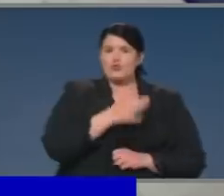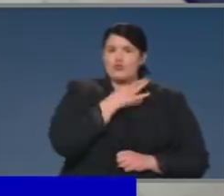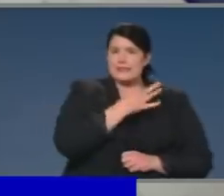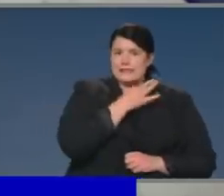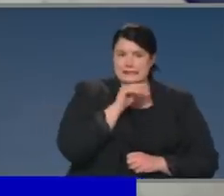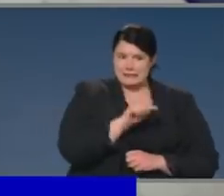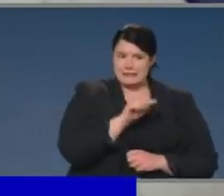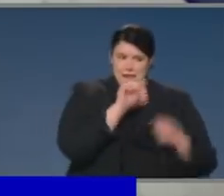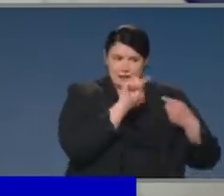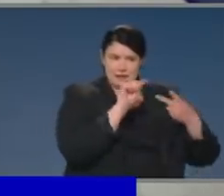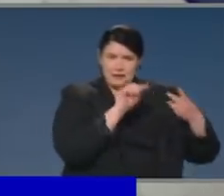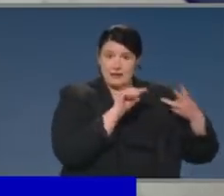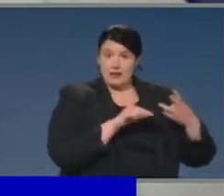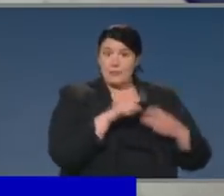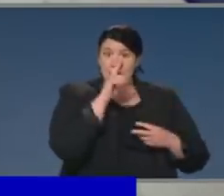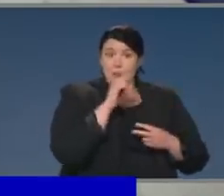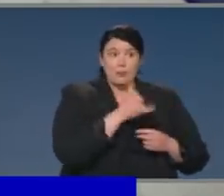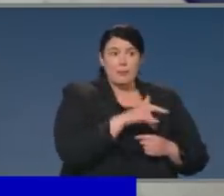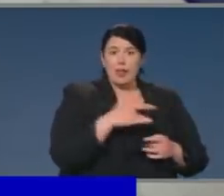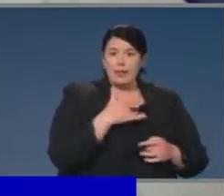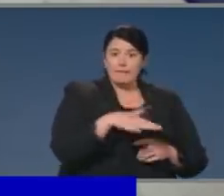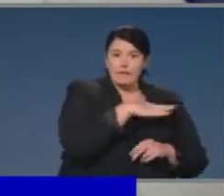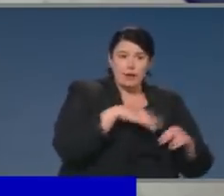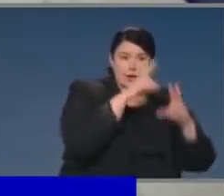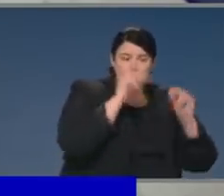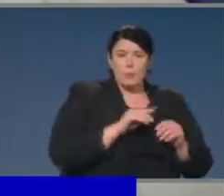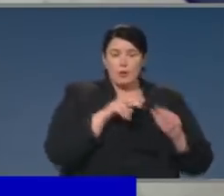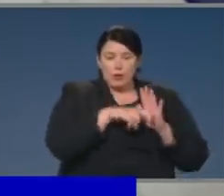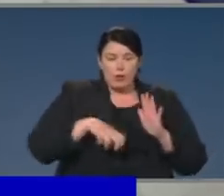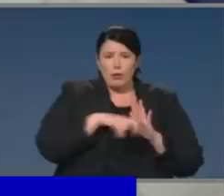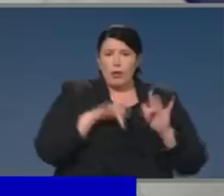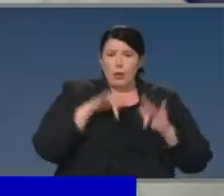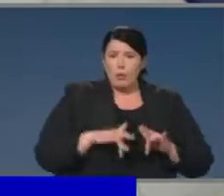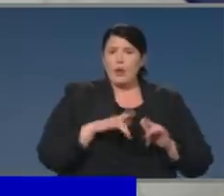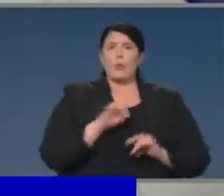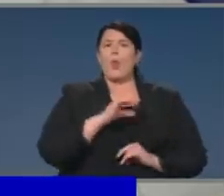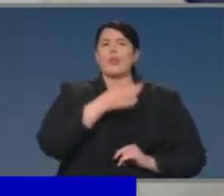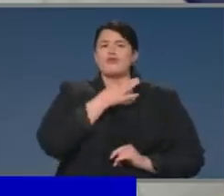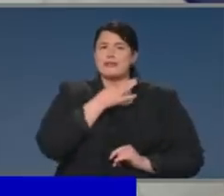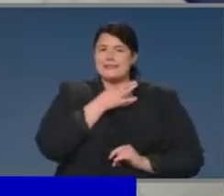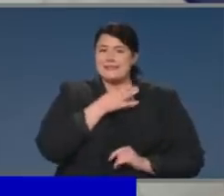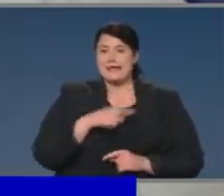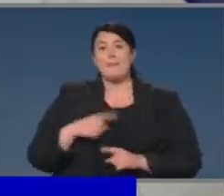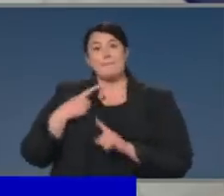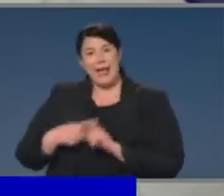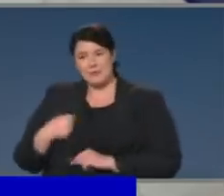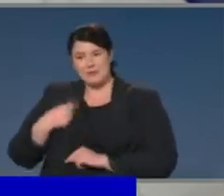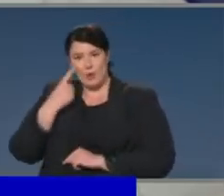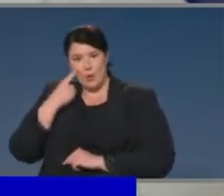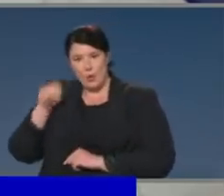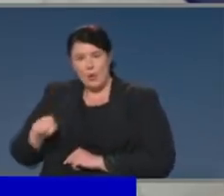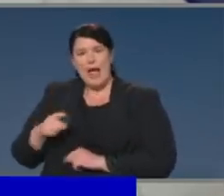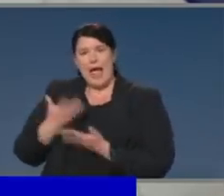we need to know those, we need to know how to reduce the risk factors. But we also need to look at the protective factors. And a question, a live